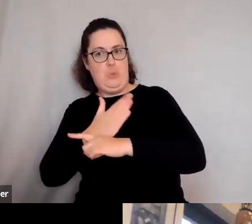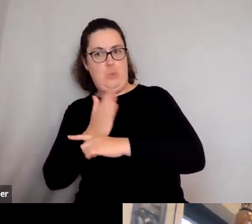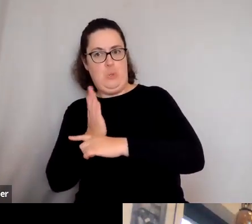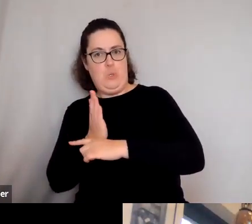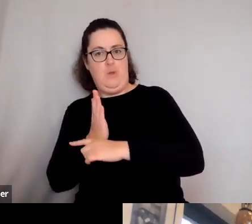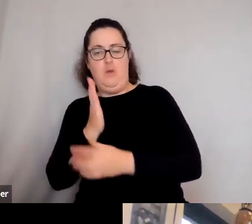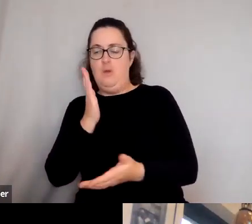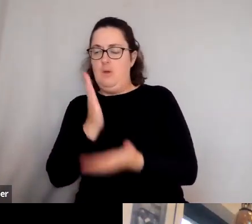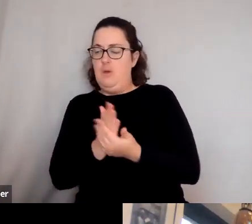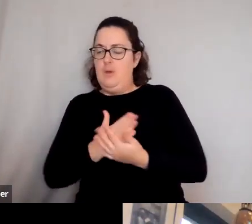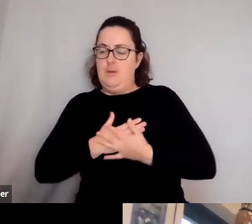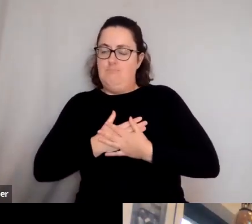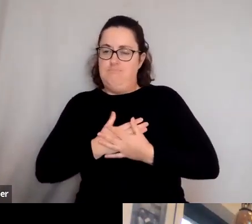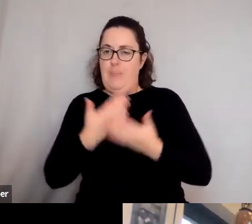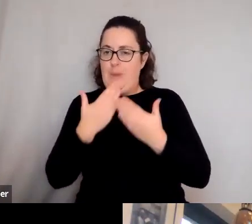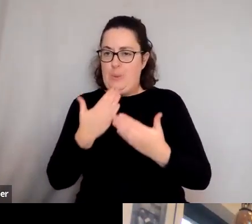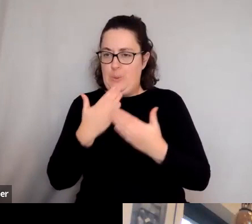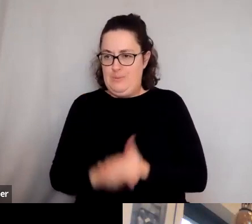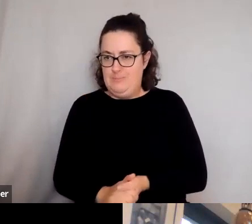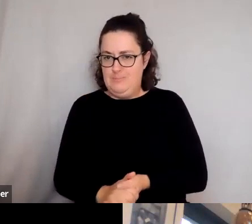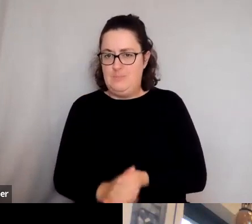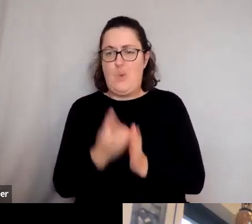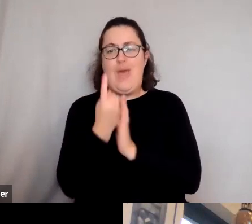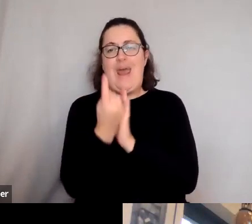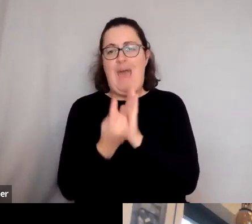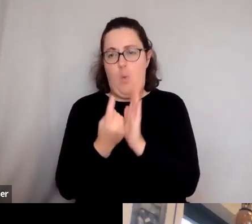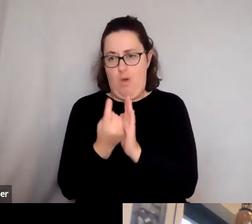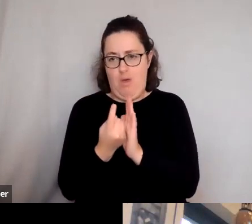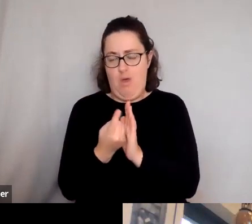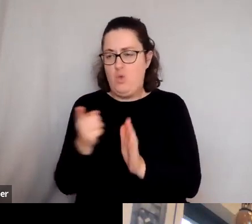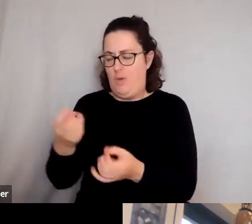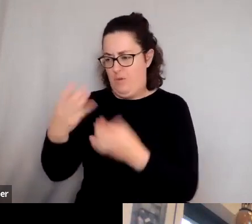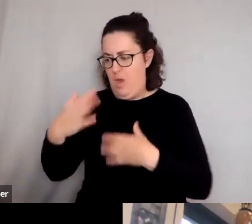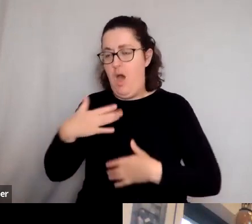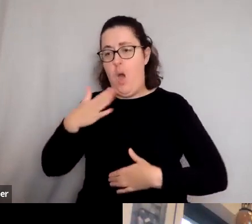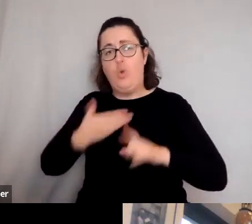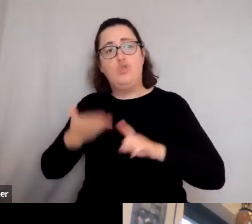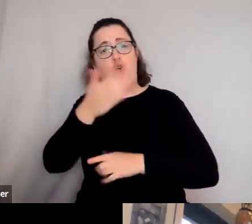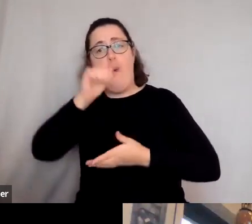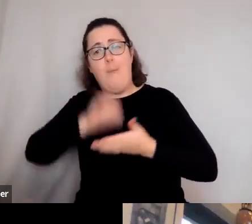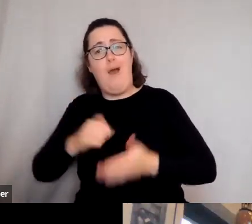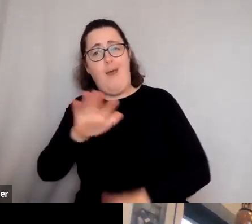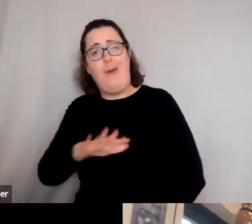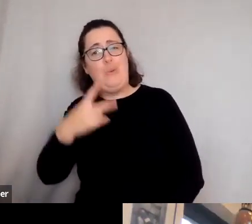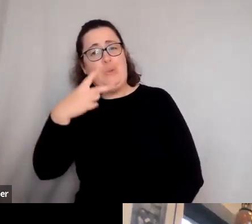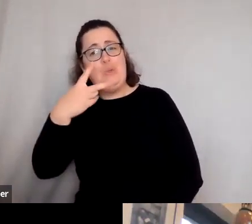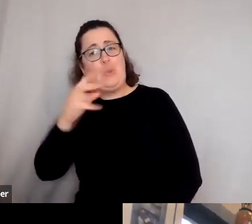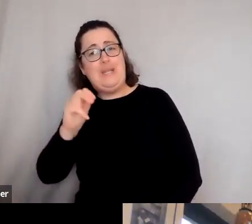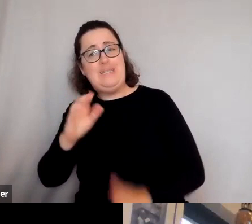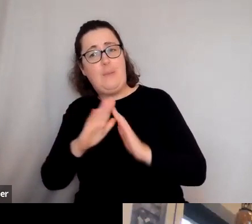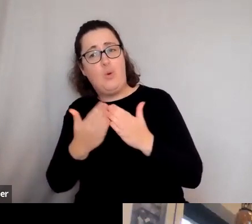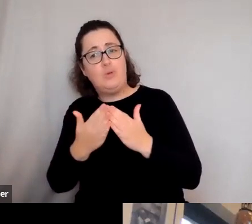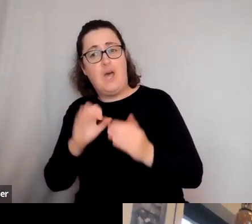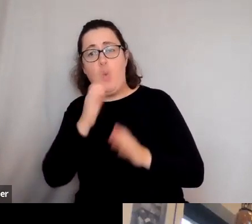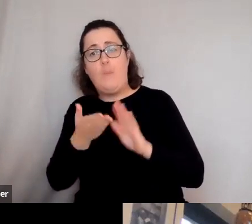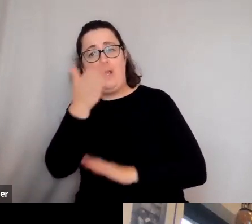heartfelt thank you for this is, over the last hour, I want to go and buy about 20 books. If Waterstones was open now, I'd be romping down